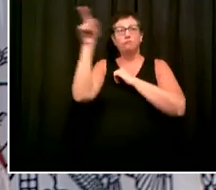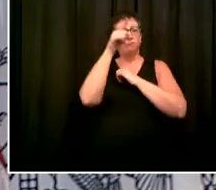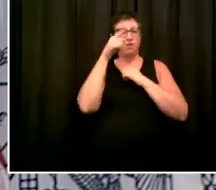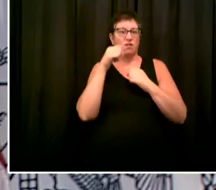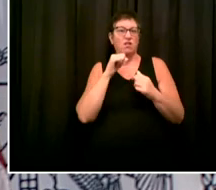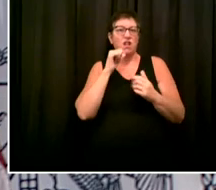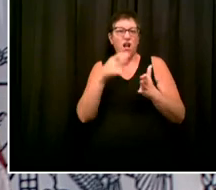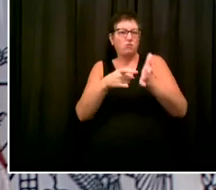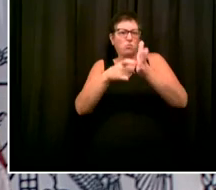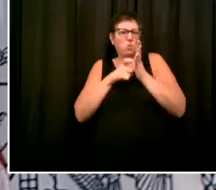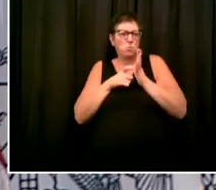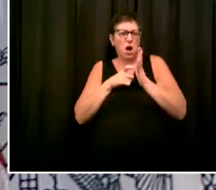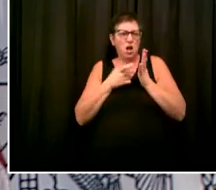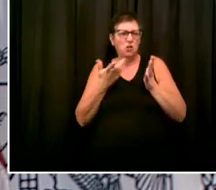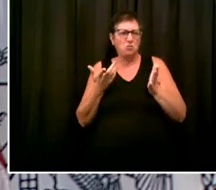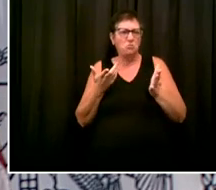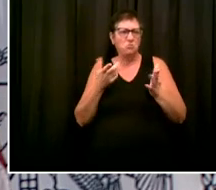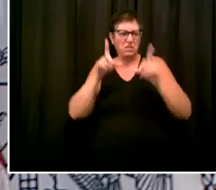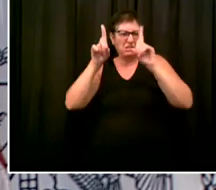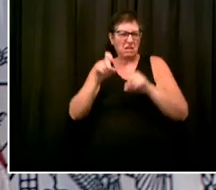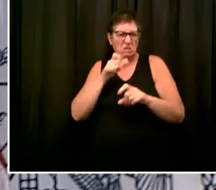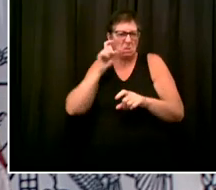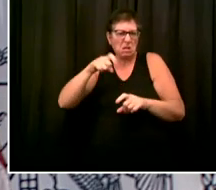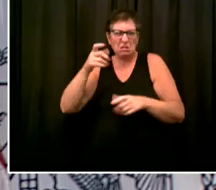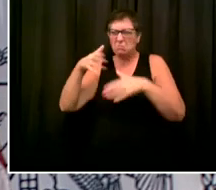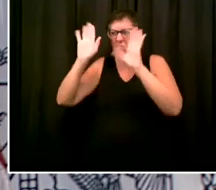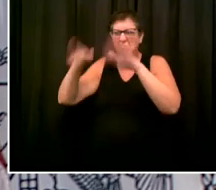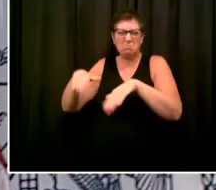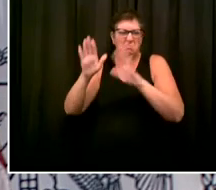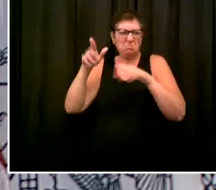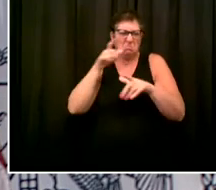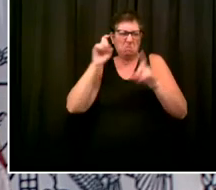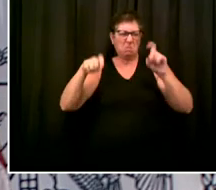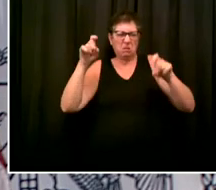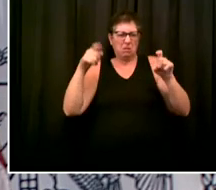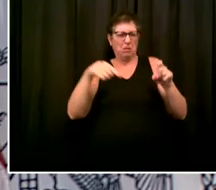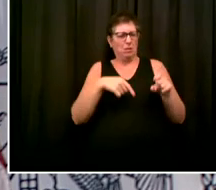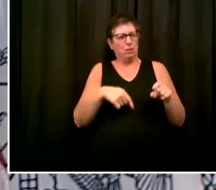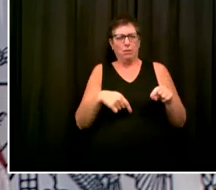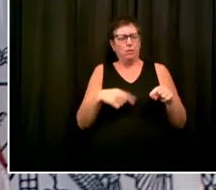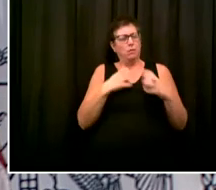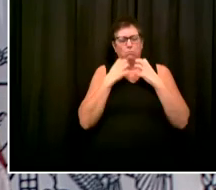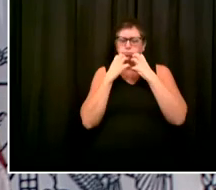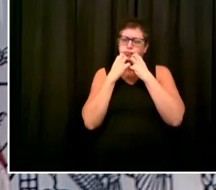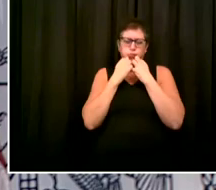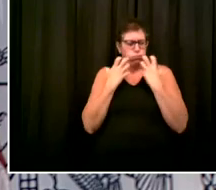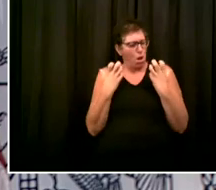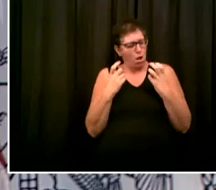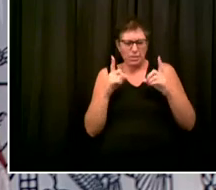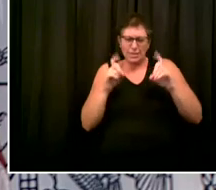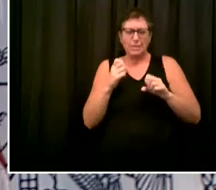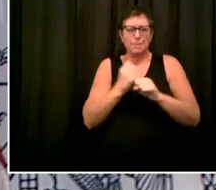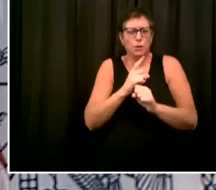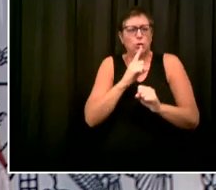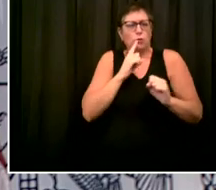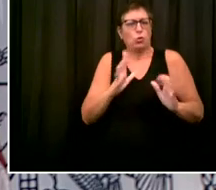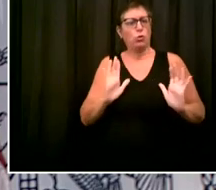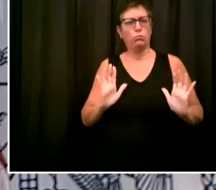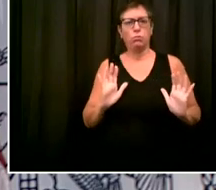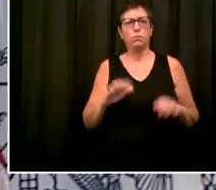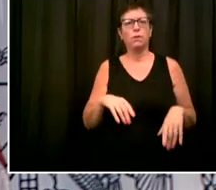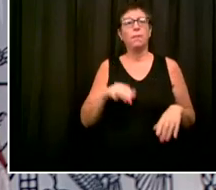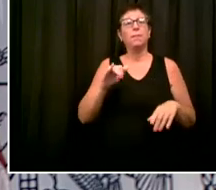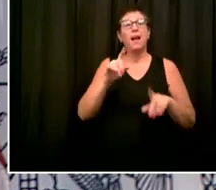Equally, honestly, it was not something the union was looking for or was comfortable with for quite a while. So